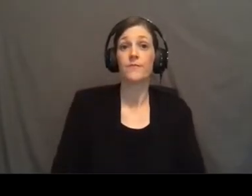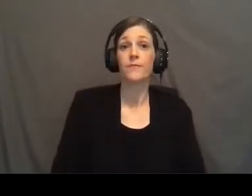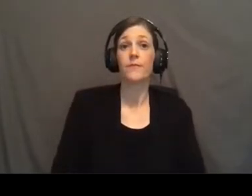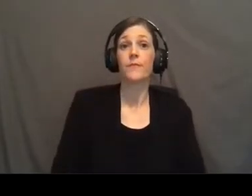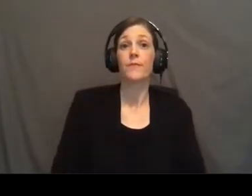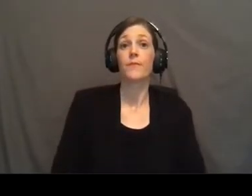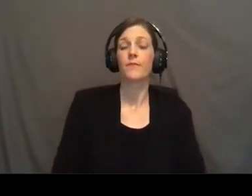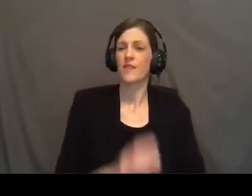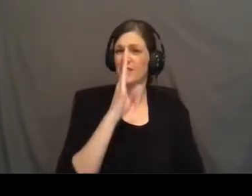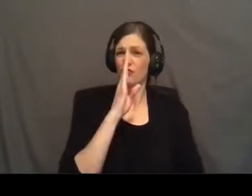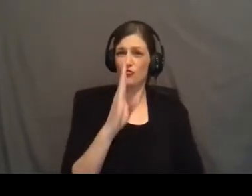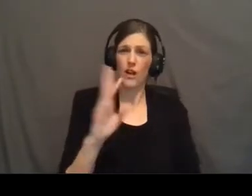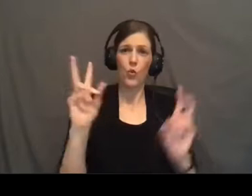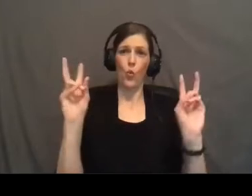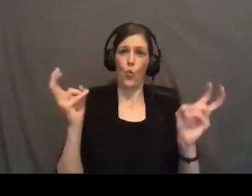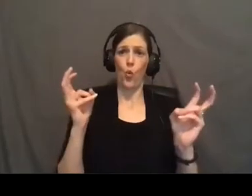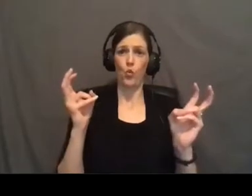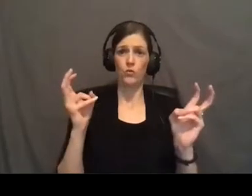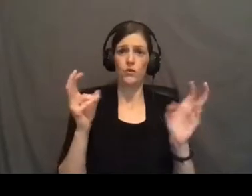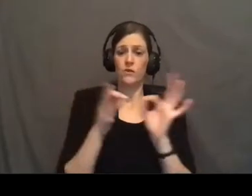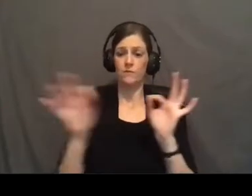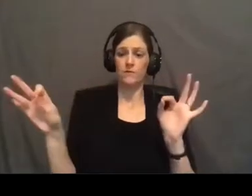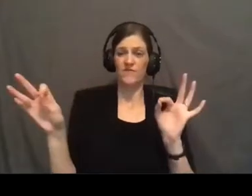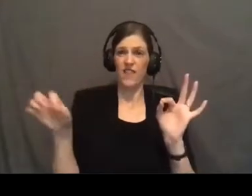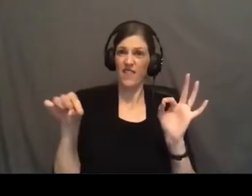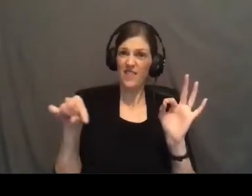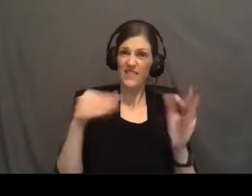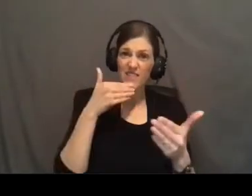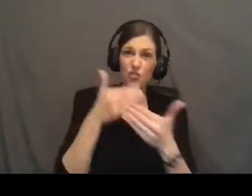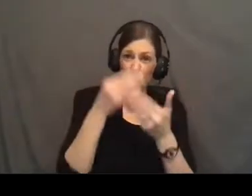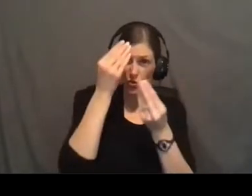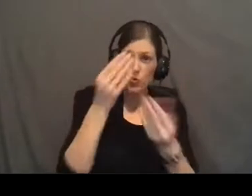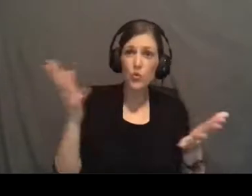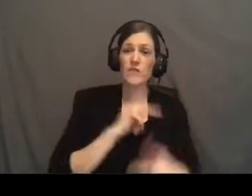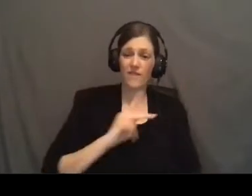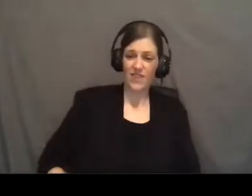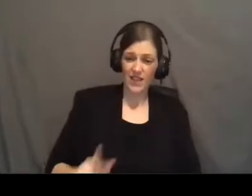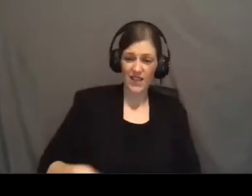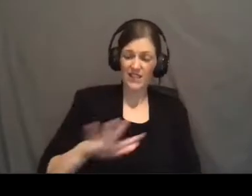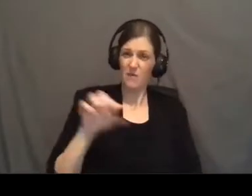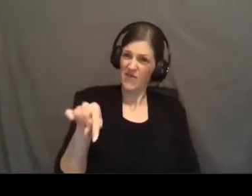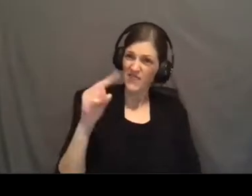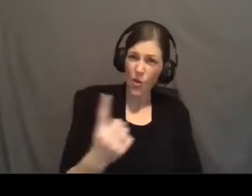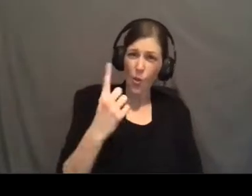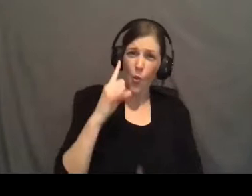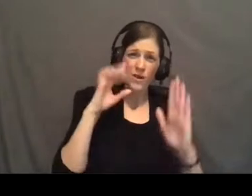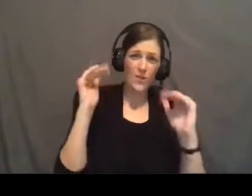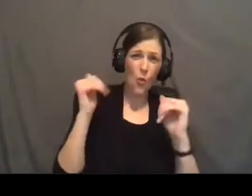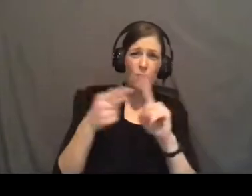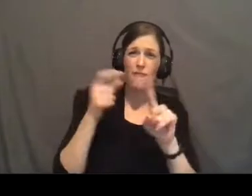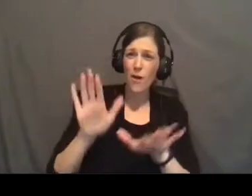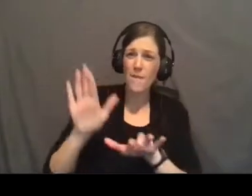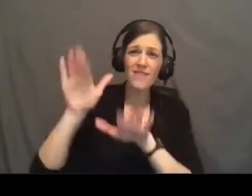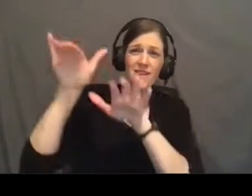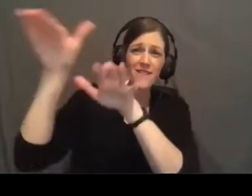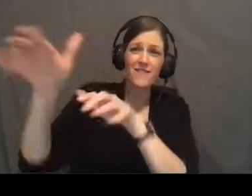It's a direct quote. This is the good news of the kingdom. This alone is the hope that comes from the hills. It's the only